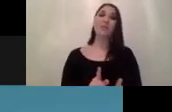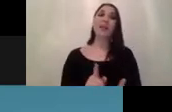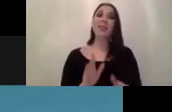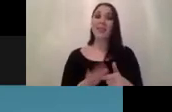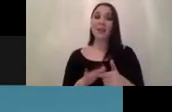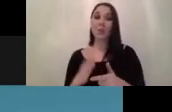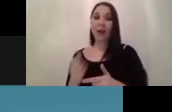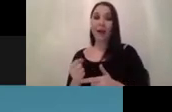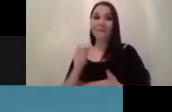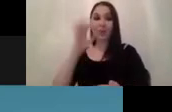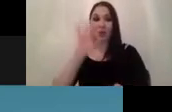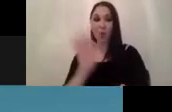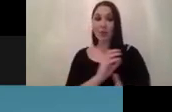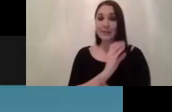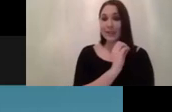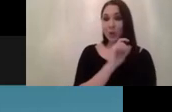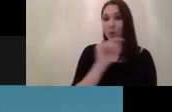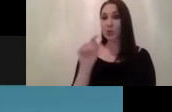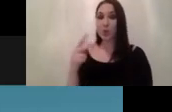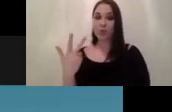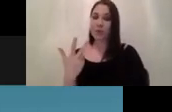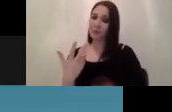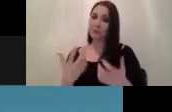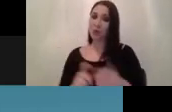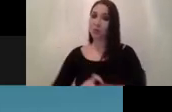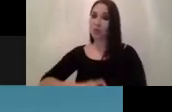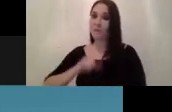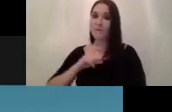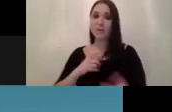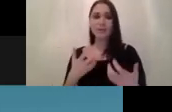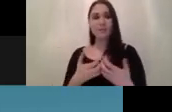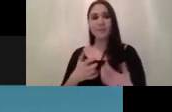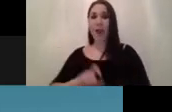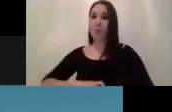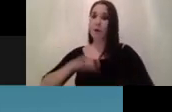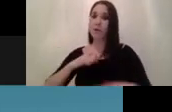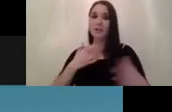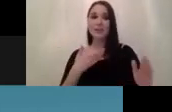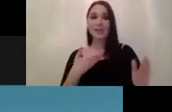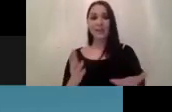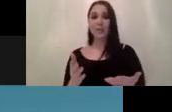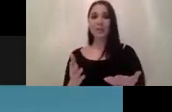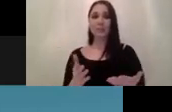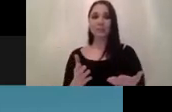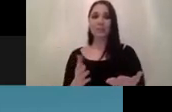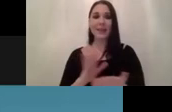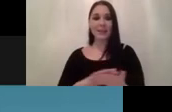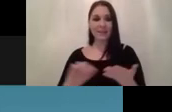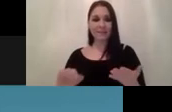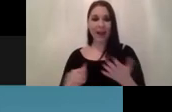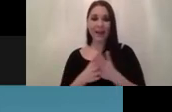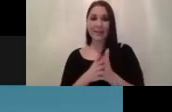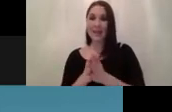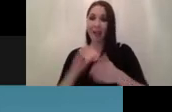between you know zero to three confidence how confident are you that you can actually deliver it and then you divide it over the effort by how much hours